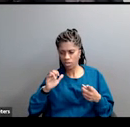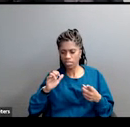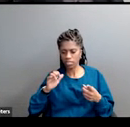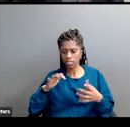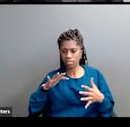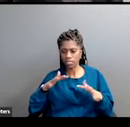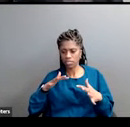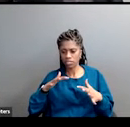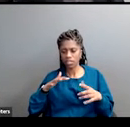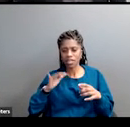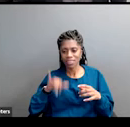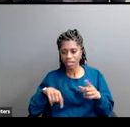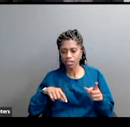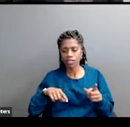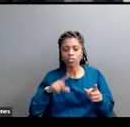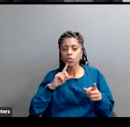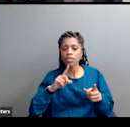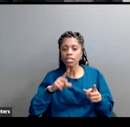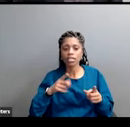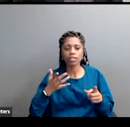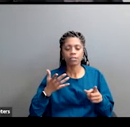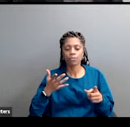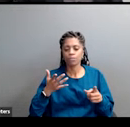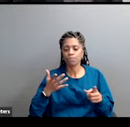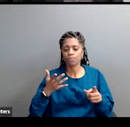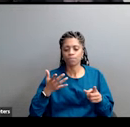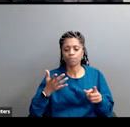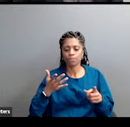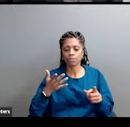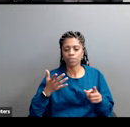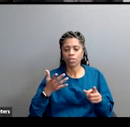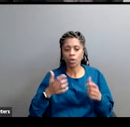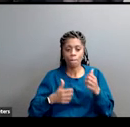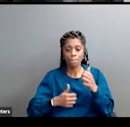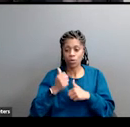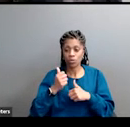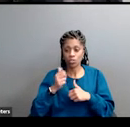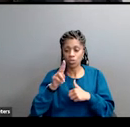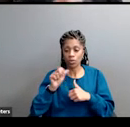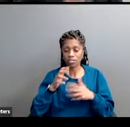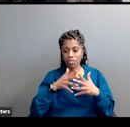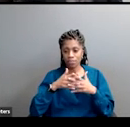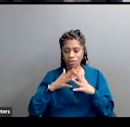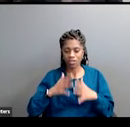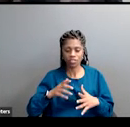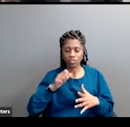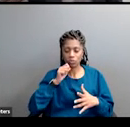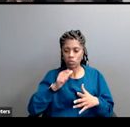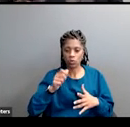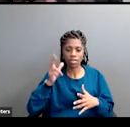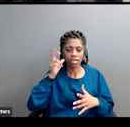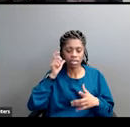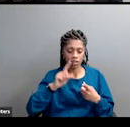just common sense for the majority of Americans. They do not hear the racism or the misogyny